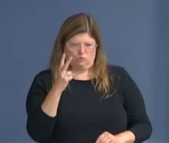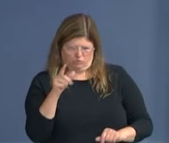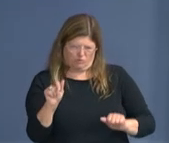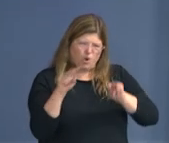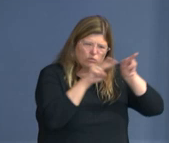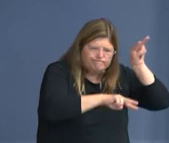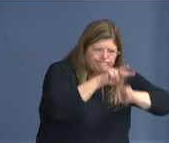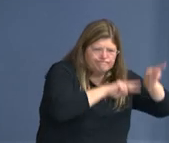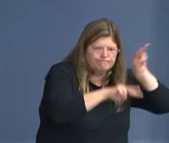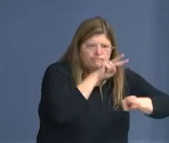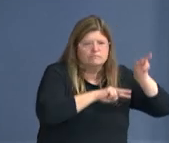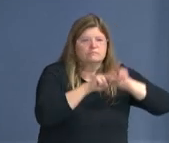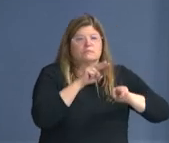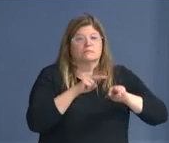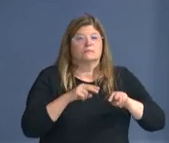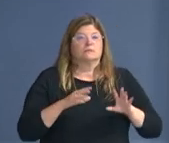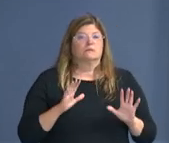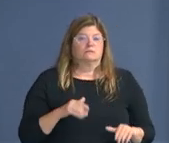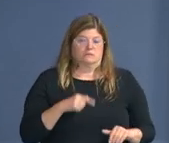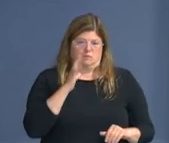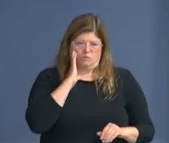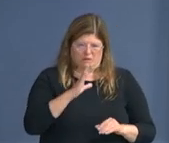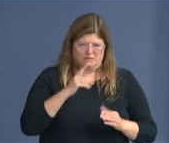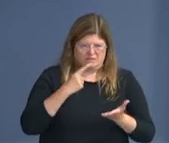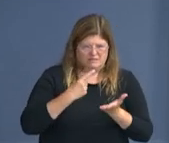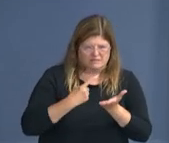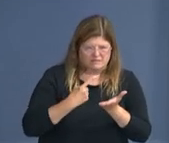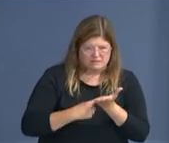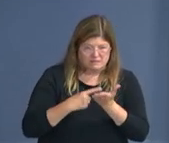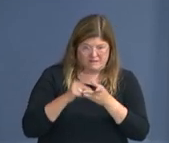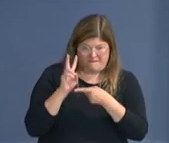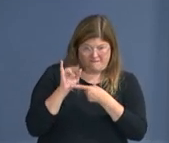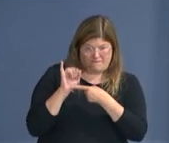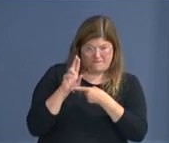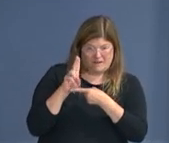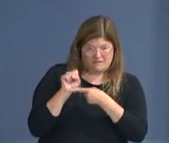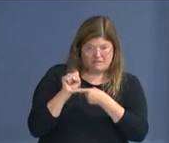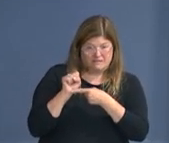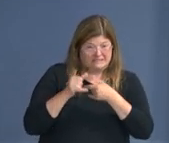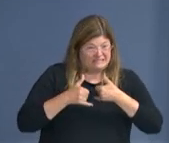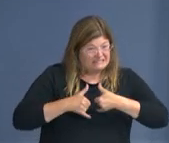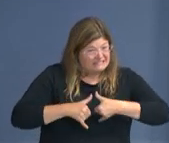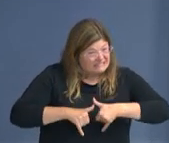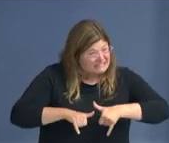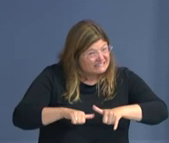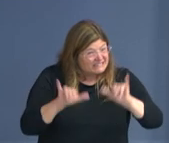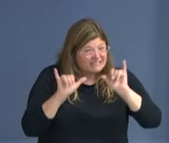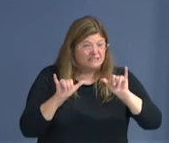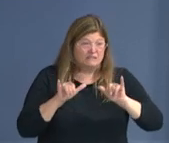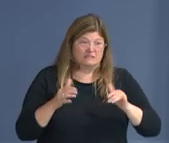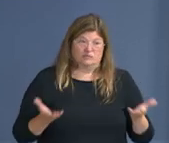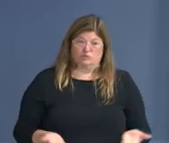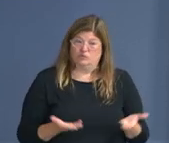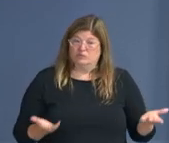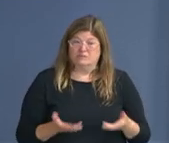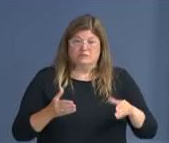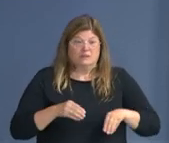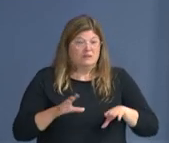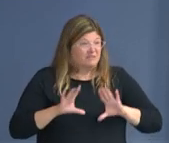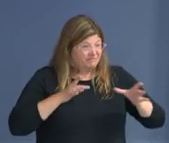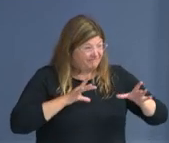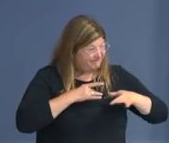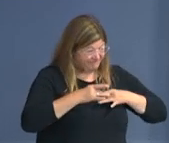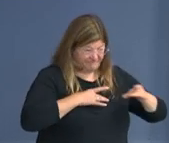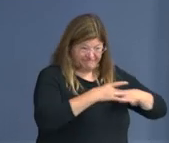that this virus still exists, it's still circulating, and you could contract the virus